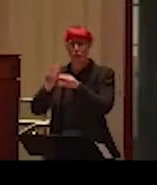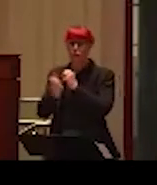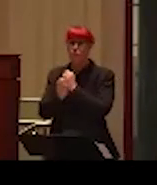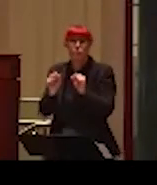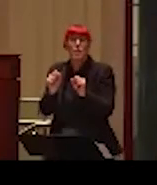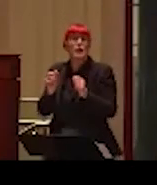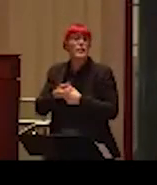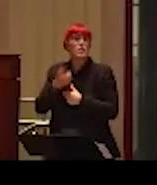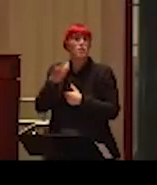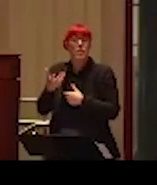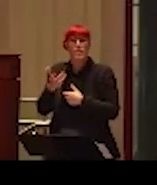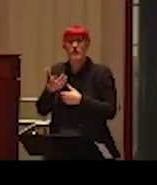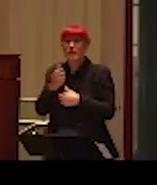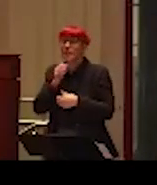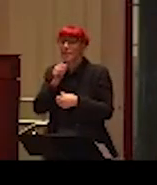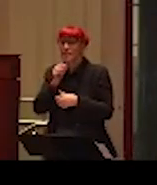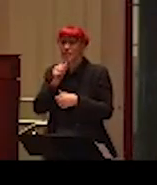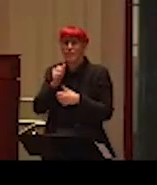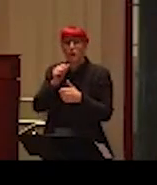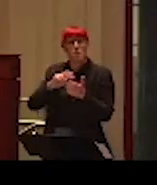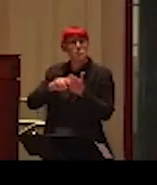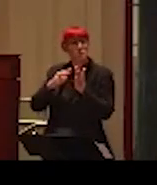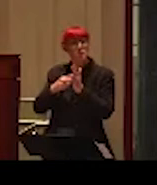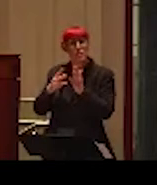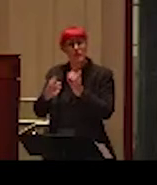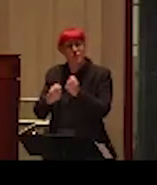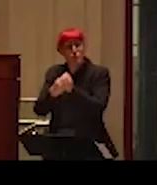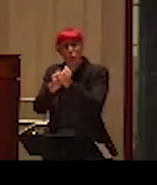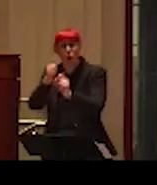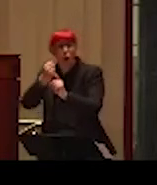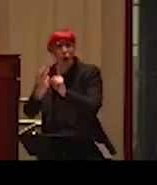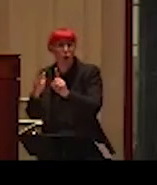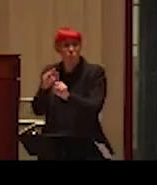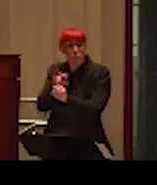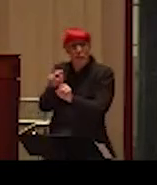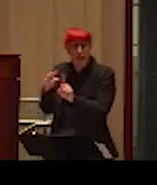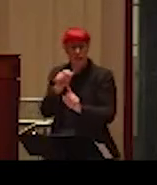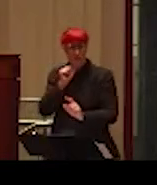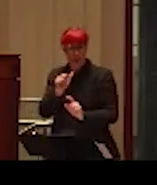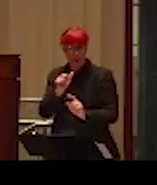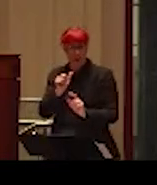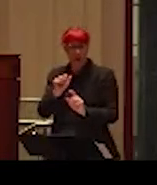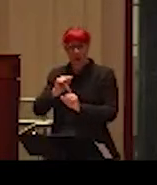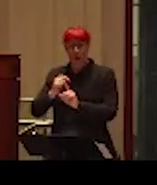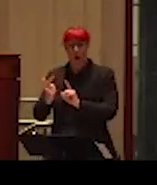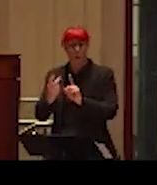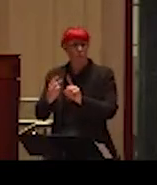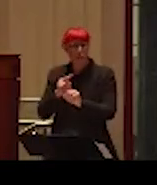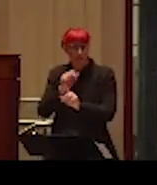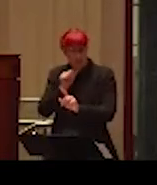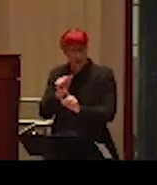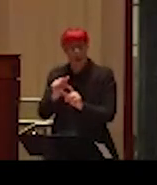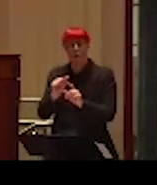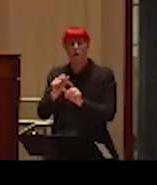the endorsement of views that are expressed. On the contrary, it is understood that all ideas, beliefs, and opinions